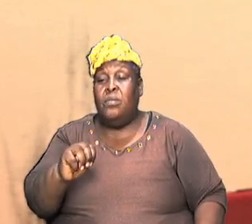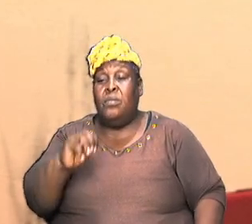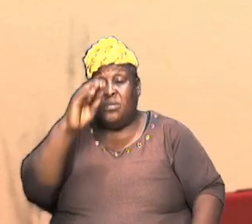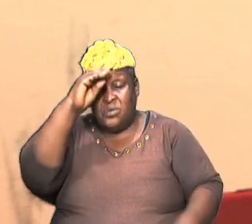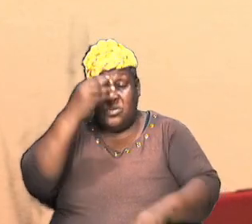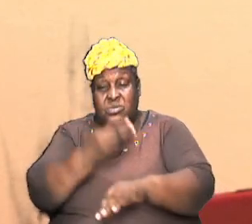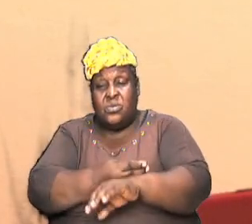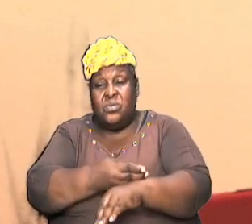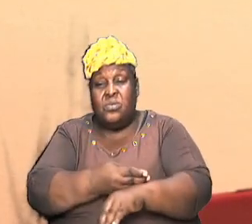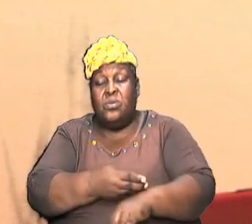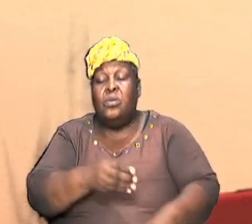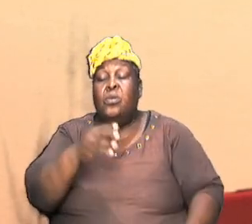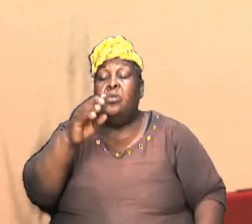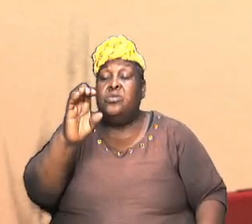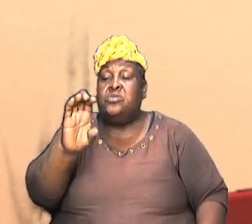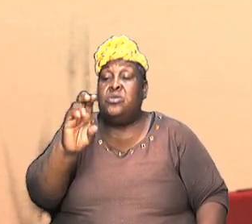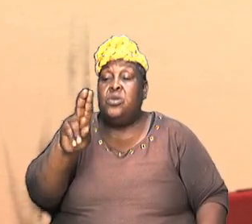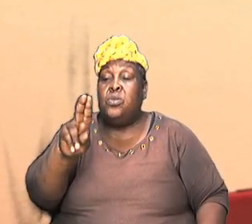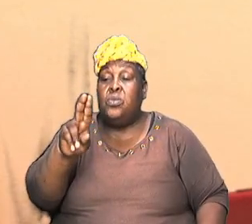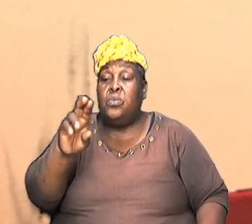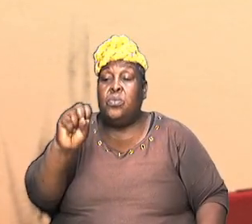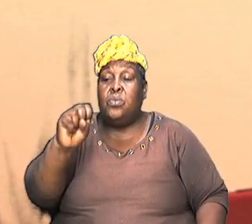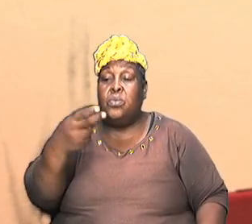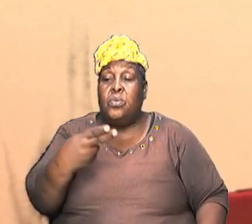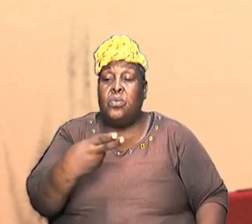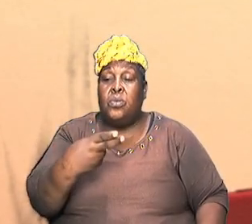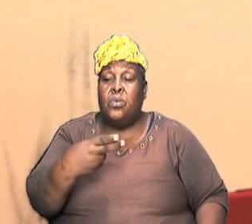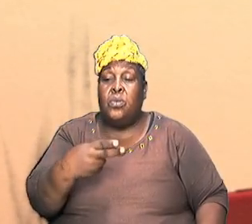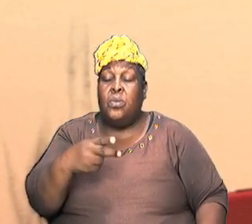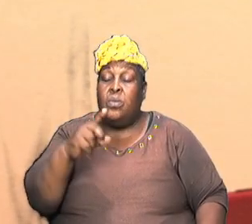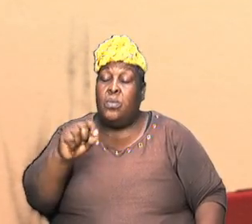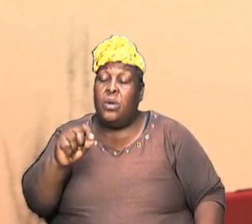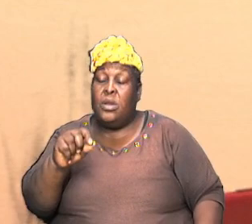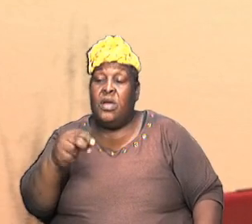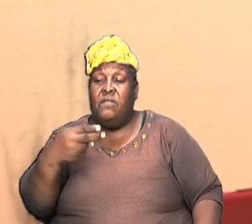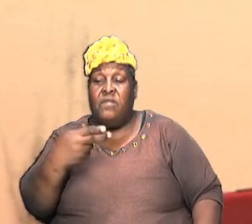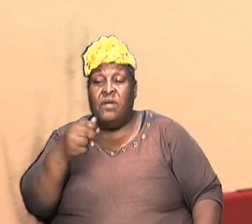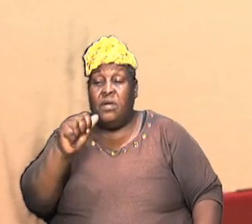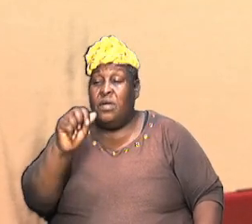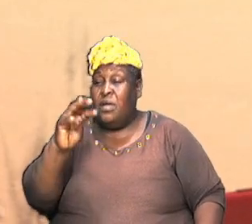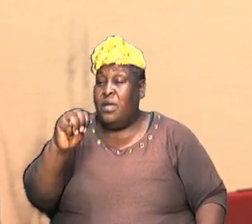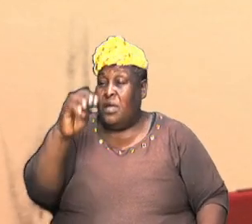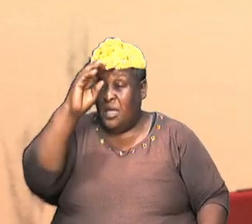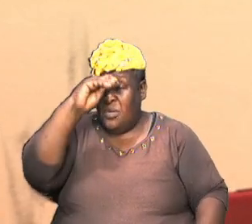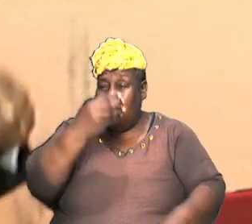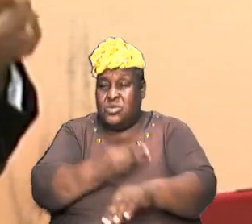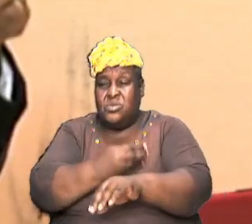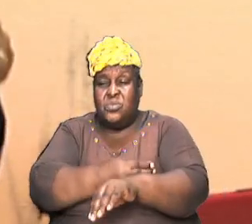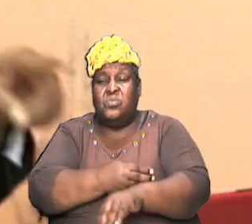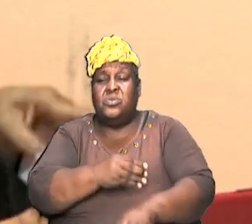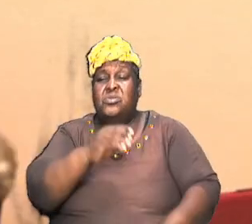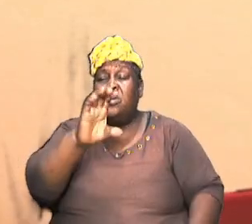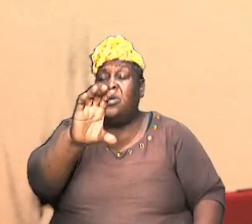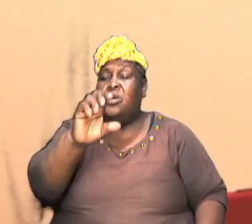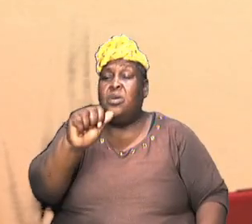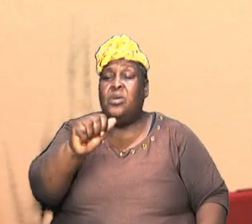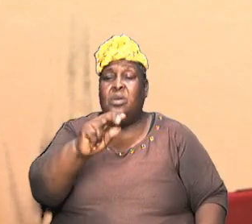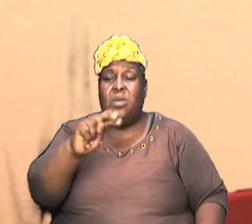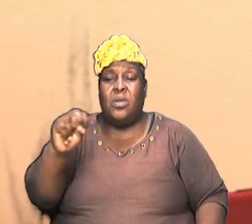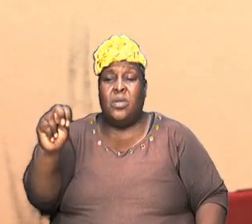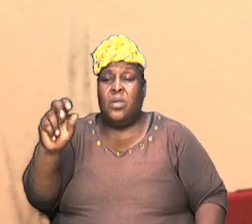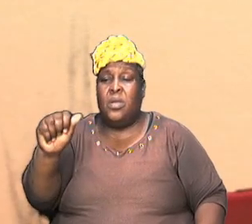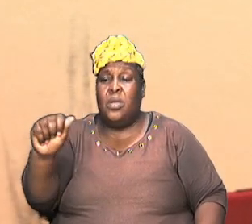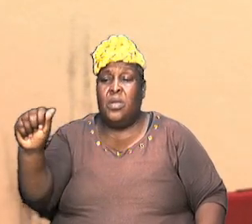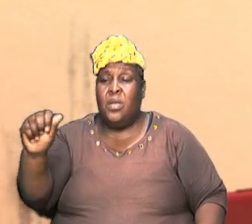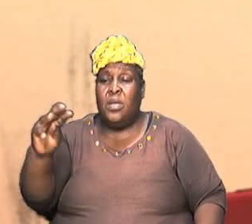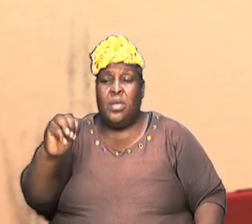Canaan and the ancestry was there to show how then is it that Melchizedek can't be shown as a son of any